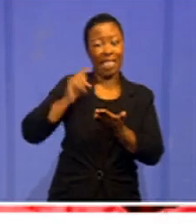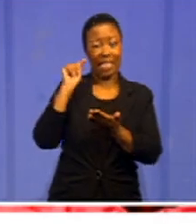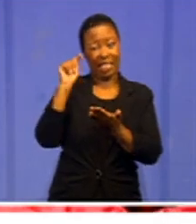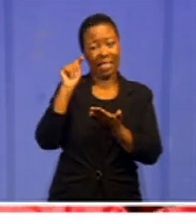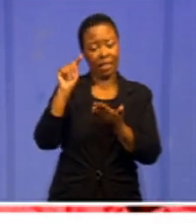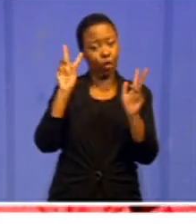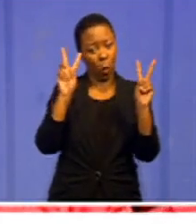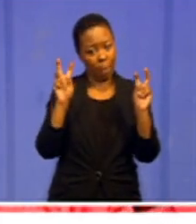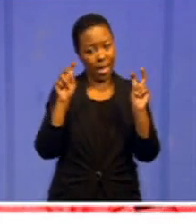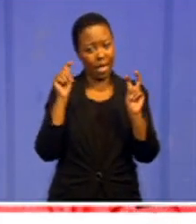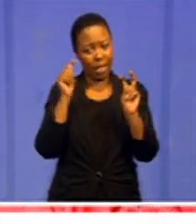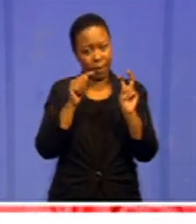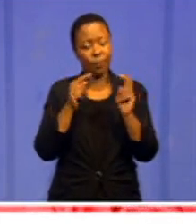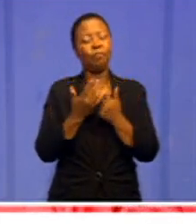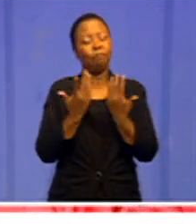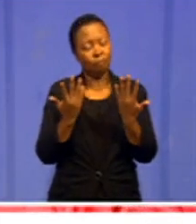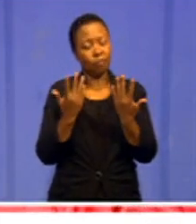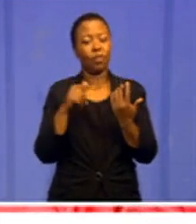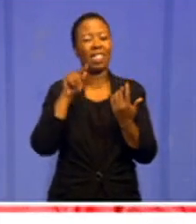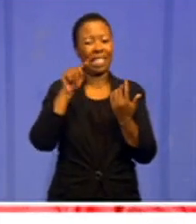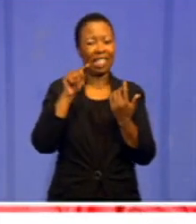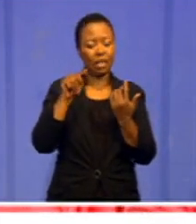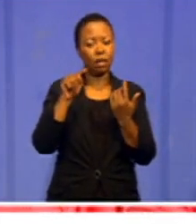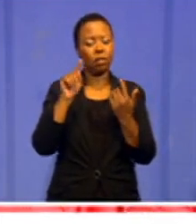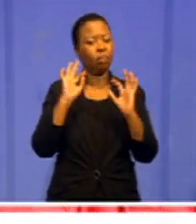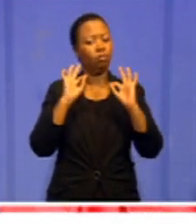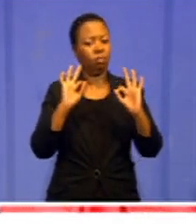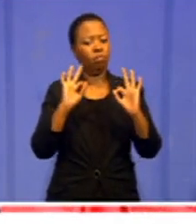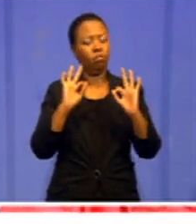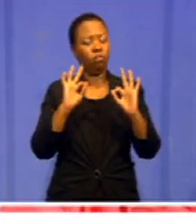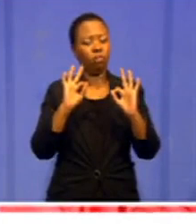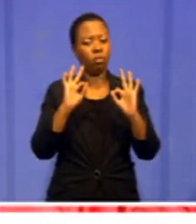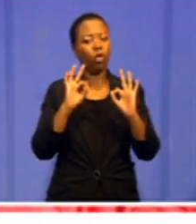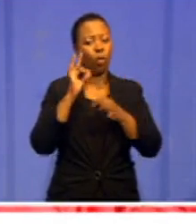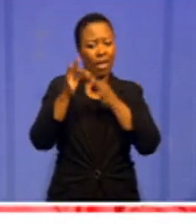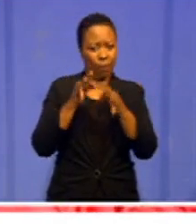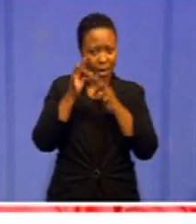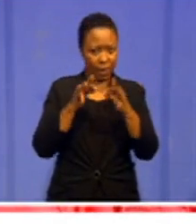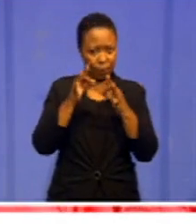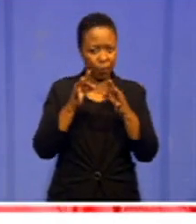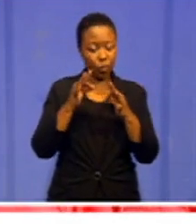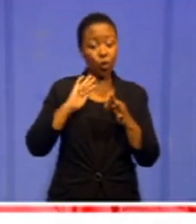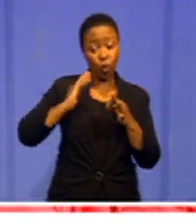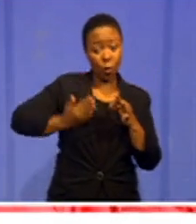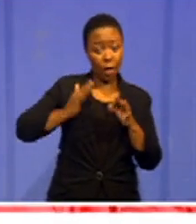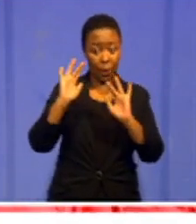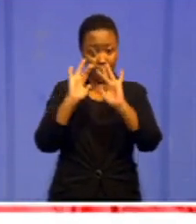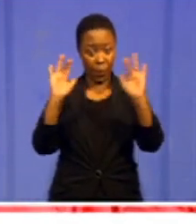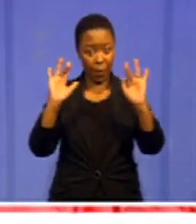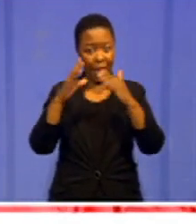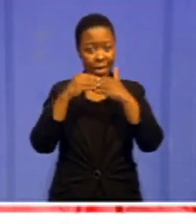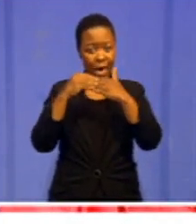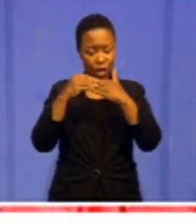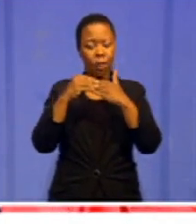incontrovertible that without women in leadership, we will be plunged into a crisis. And